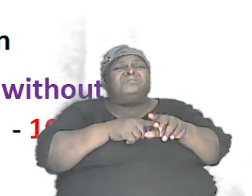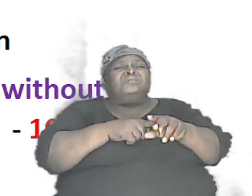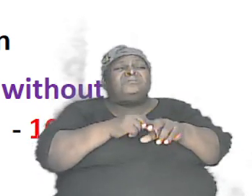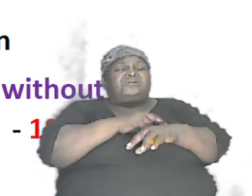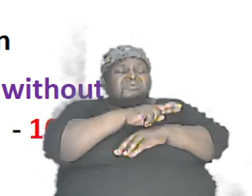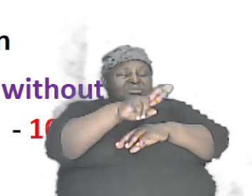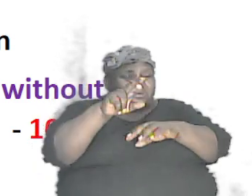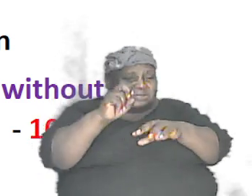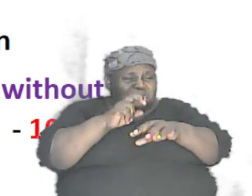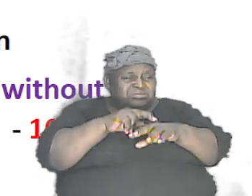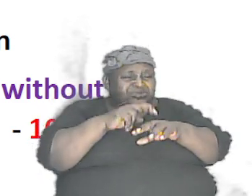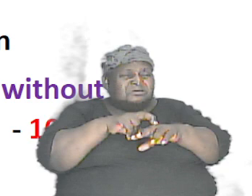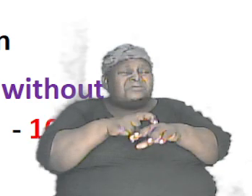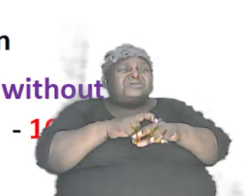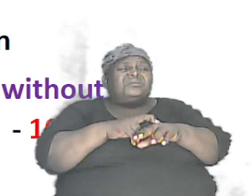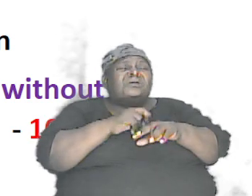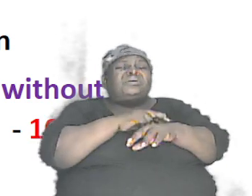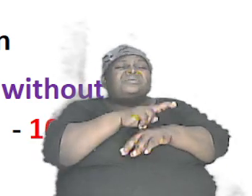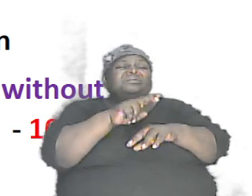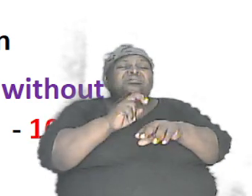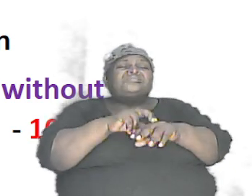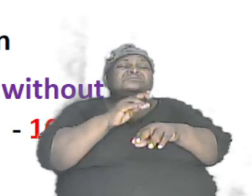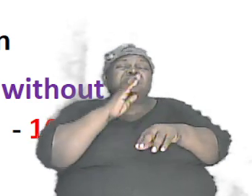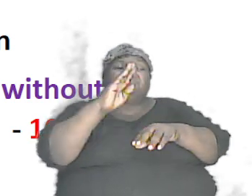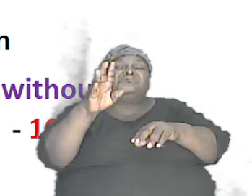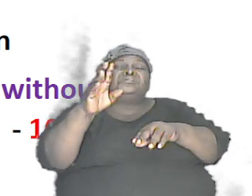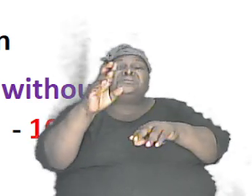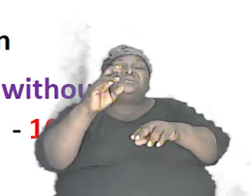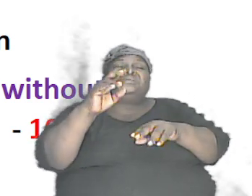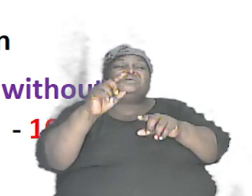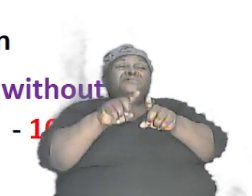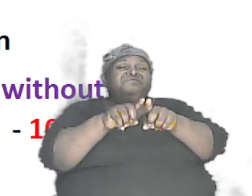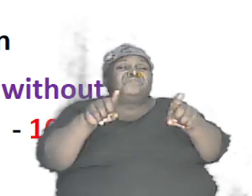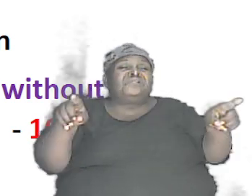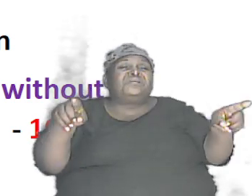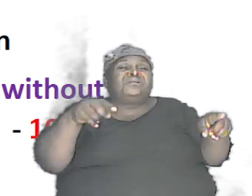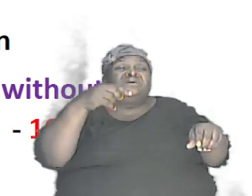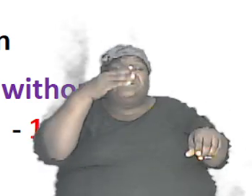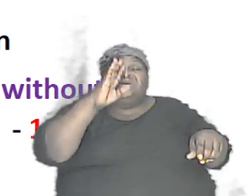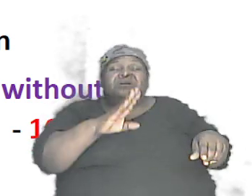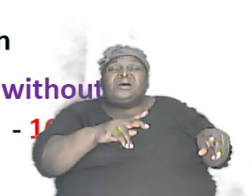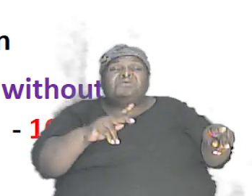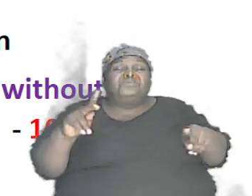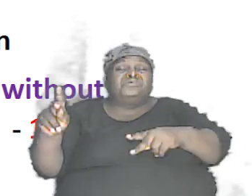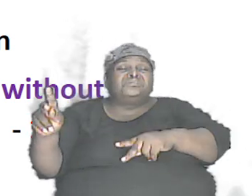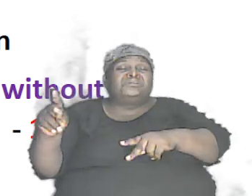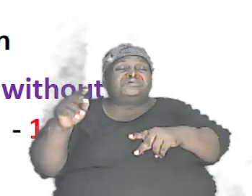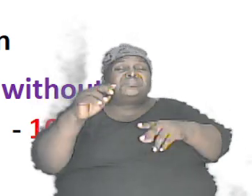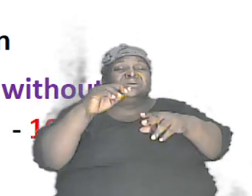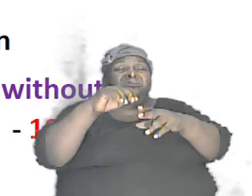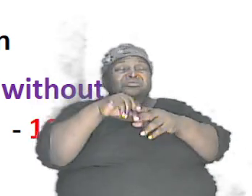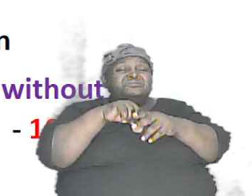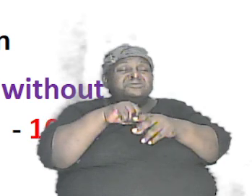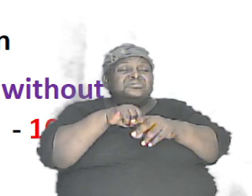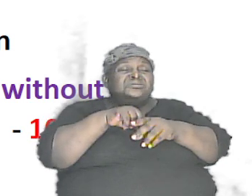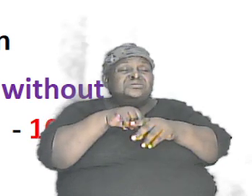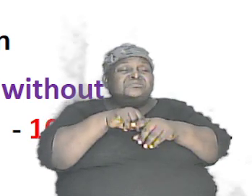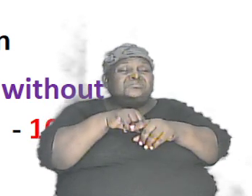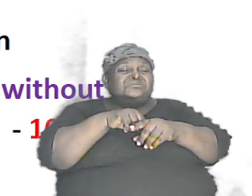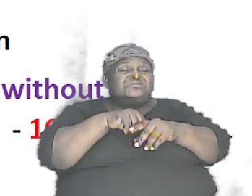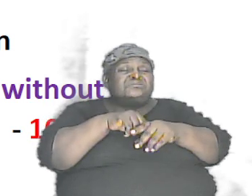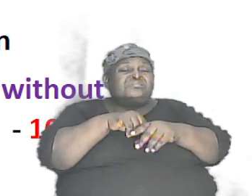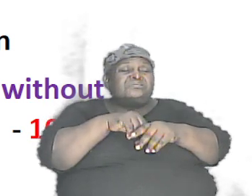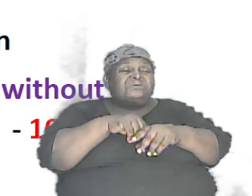nations and that the nations would have been different God placed it inside of the genes and when it is pooled together